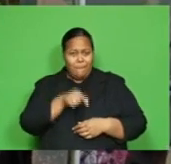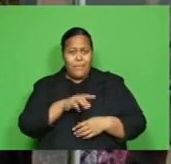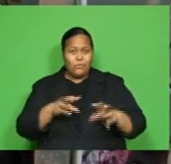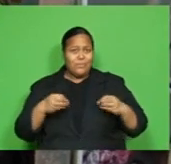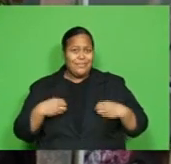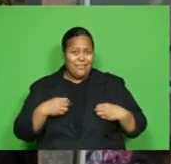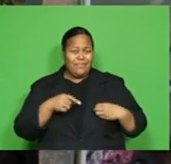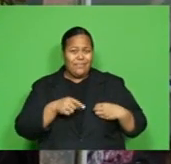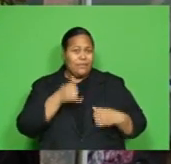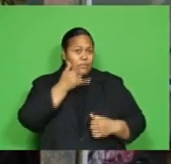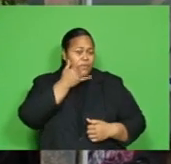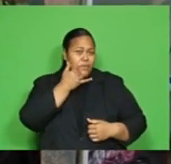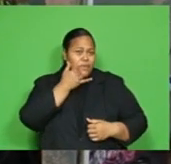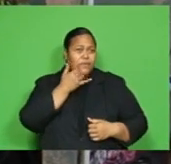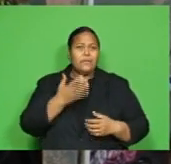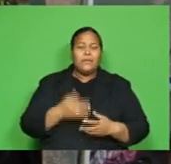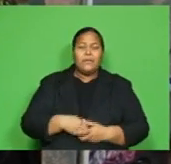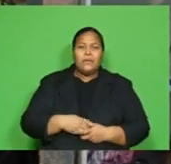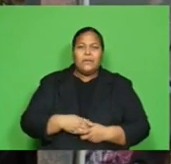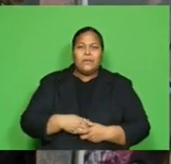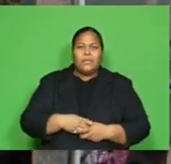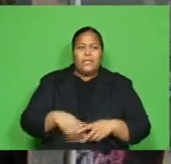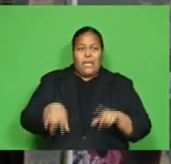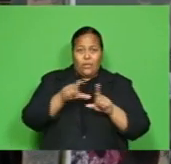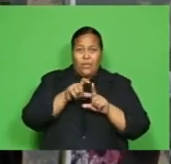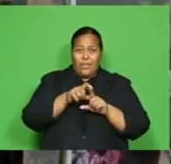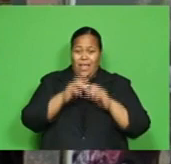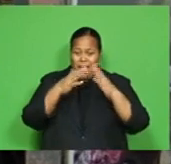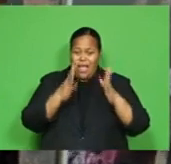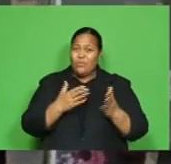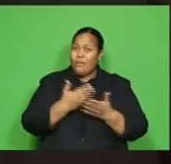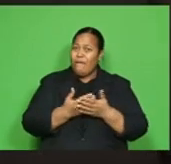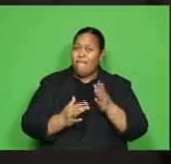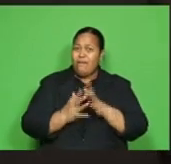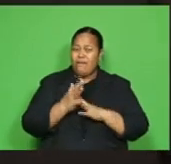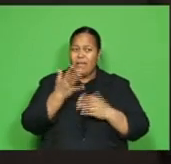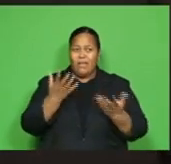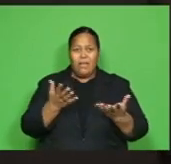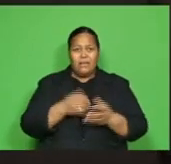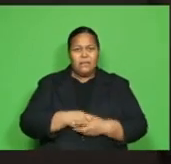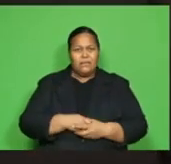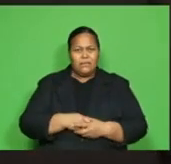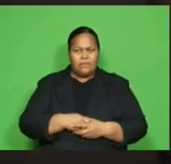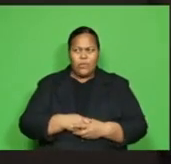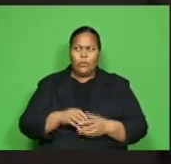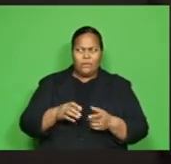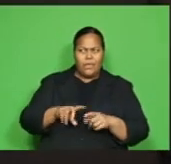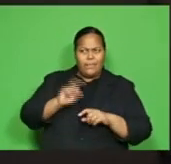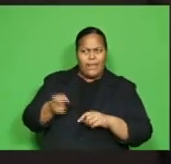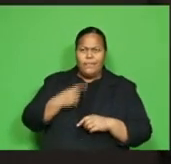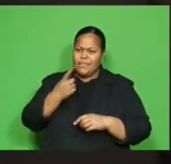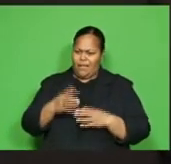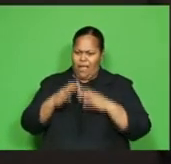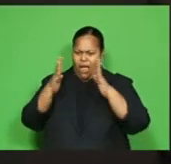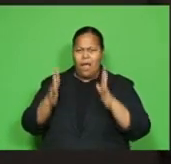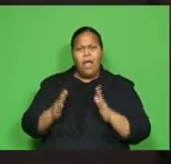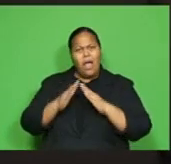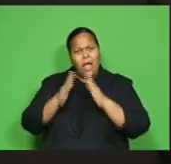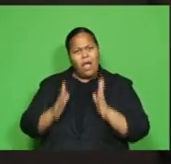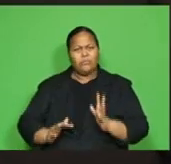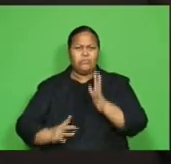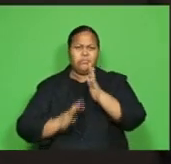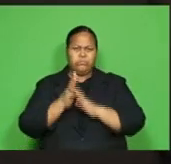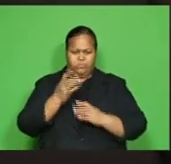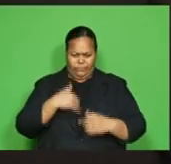in the evening that her daughter's house was on fire. He said the house has been burned down and I asked him how did anyone get